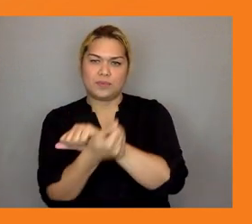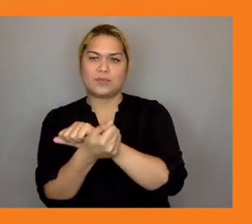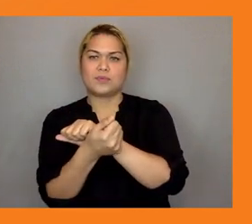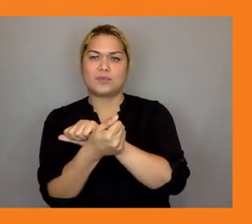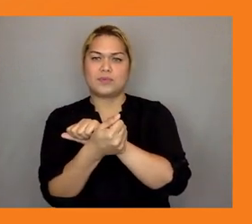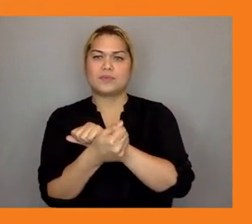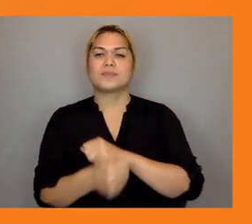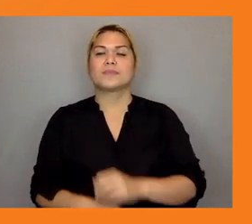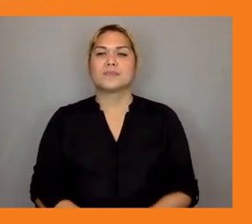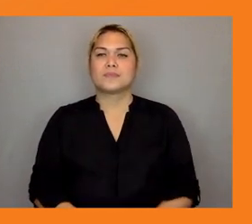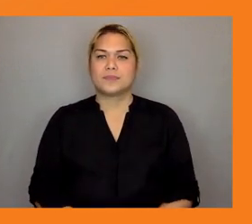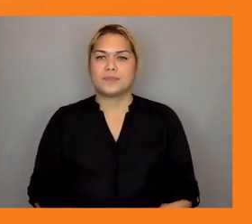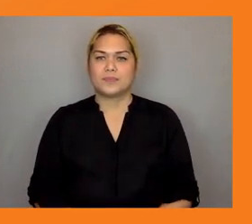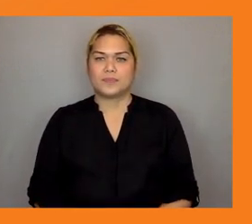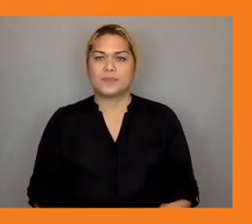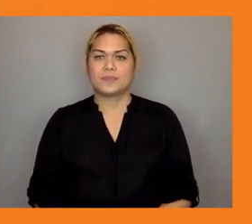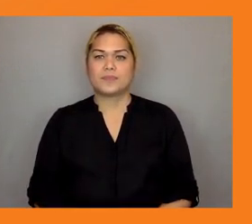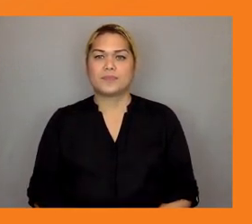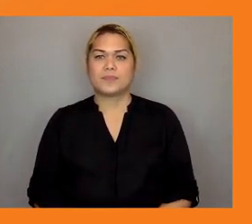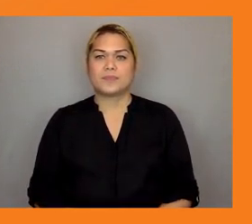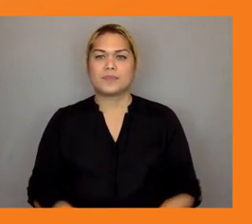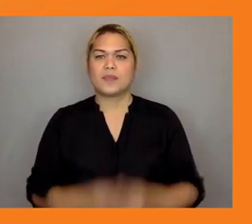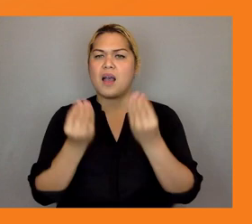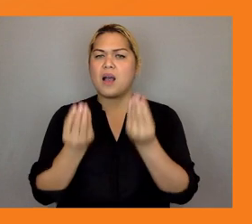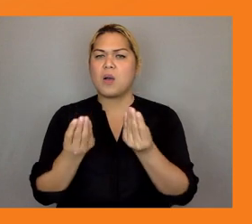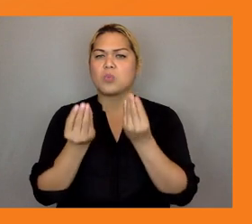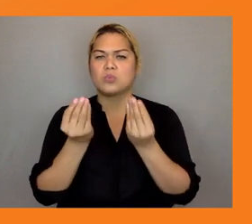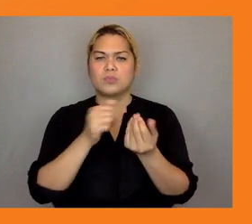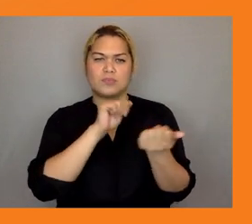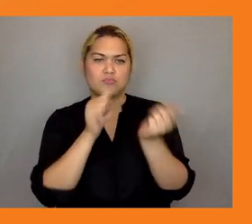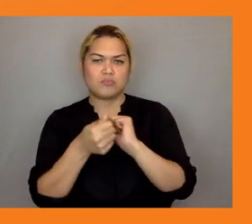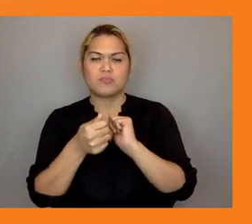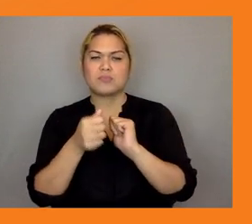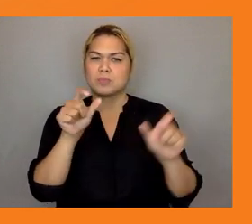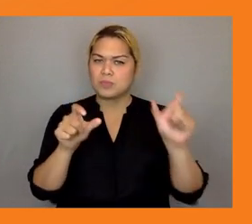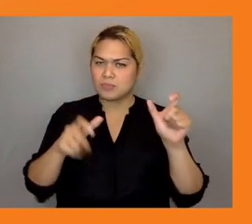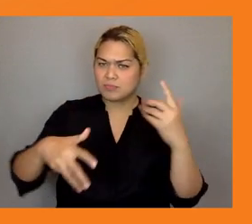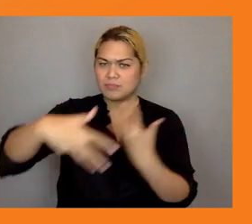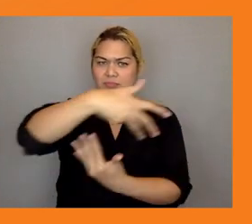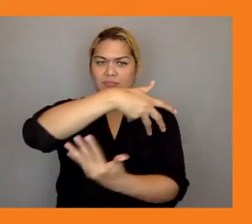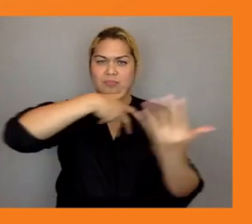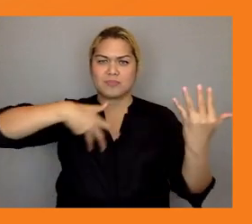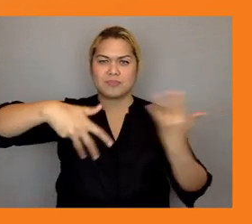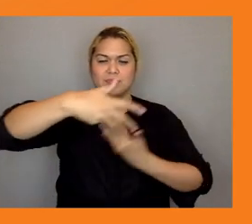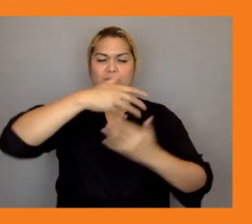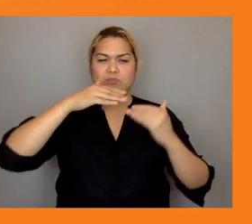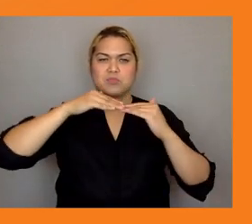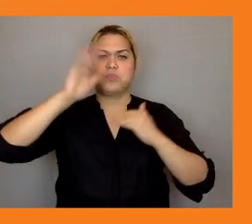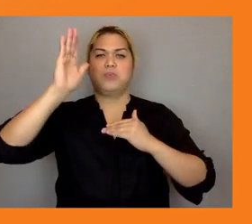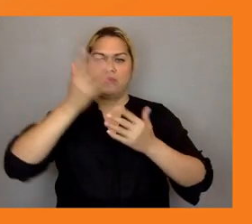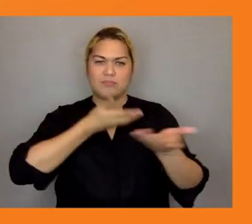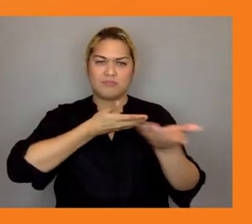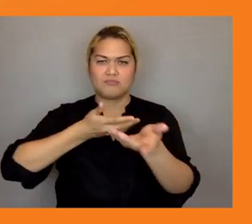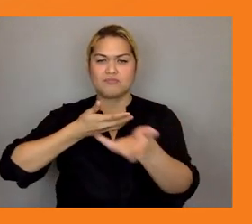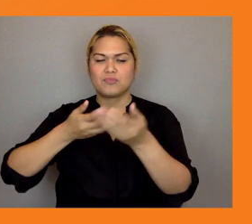engage with others in a more constructive manner and as emphasized by bagashi be more